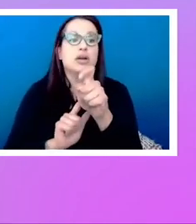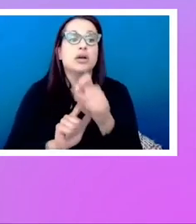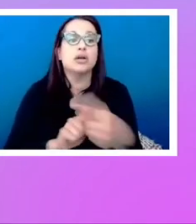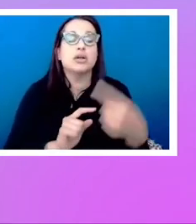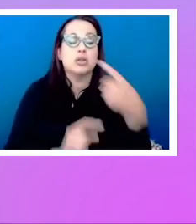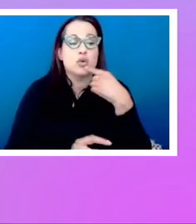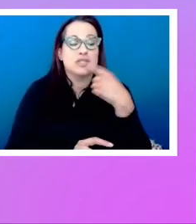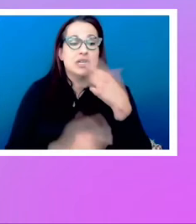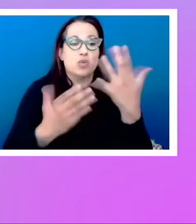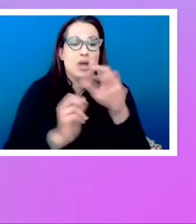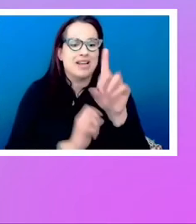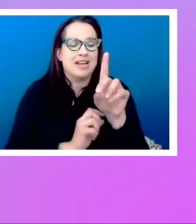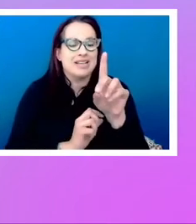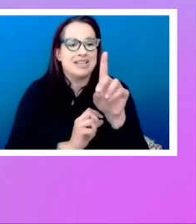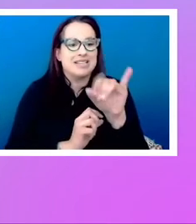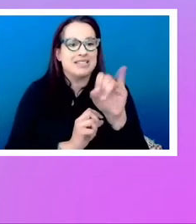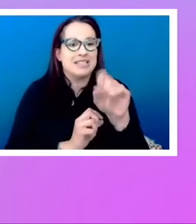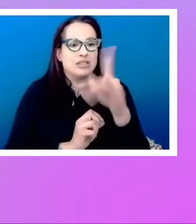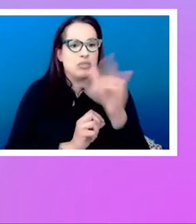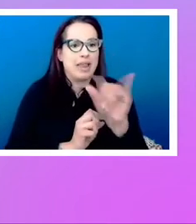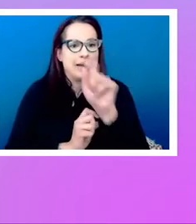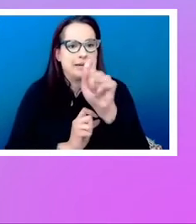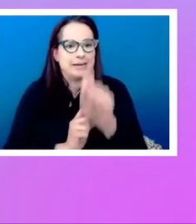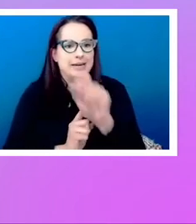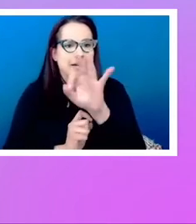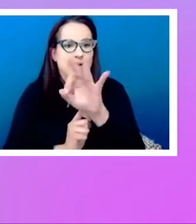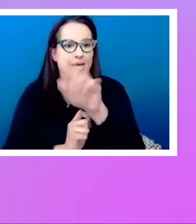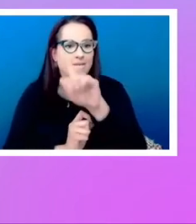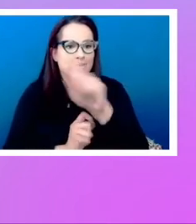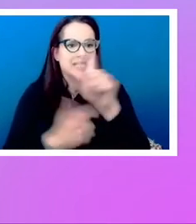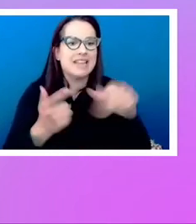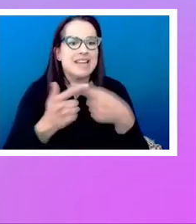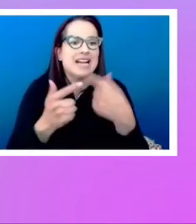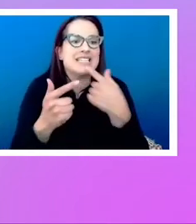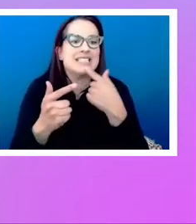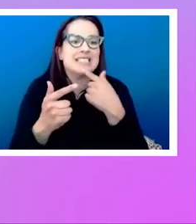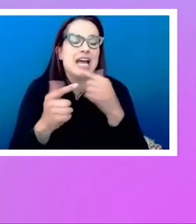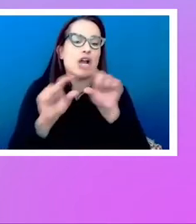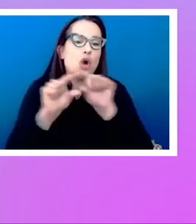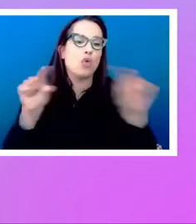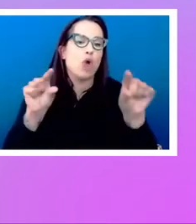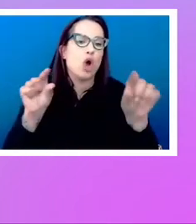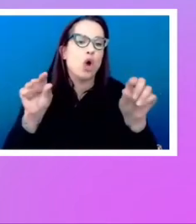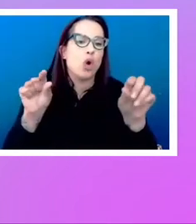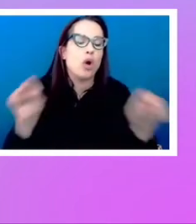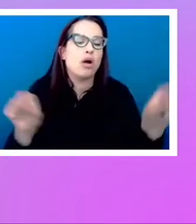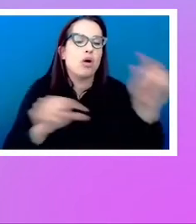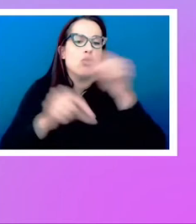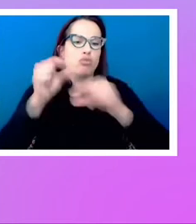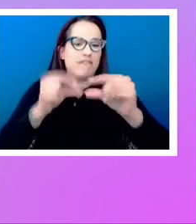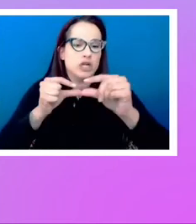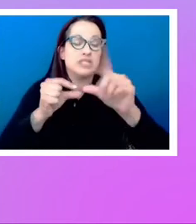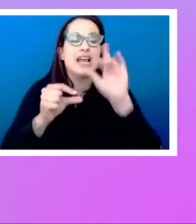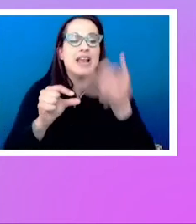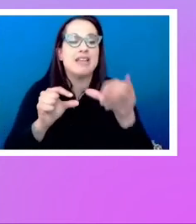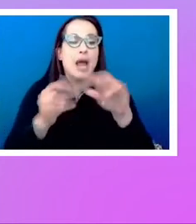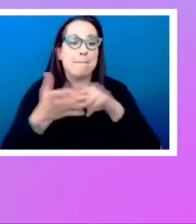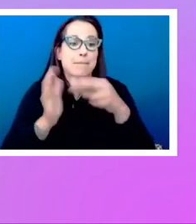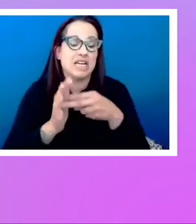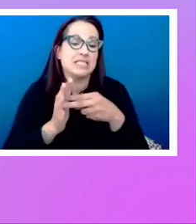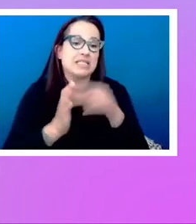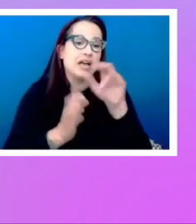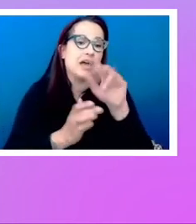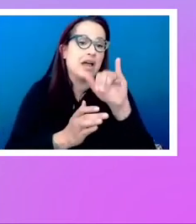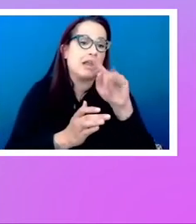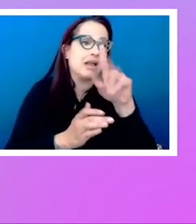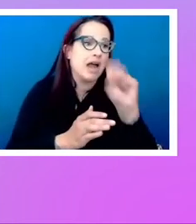And I said flex direction, row reverse, which basically switches the items to start from the end of the